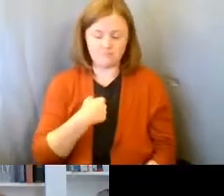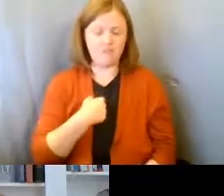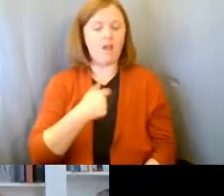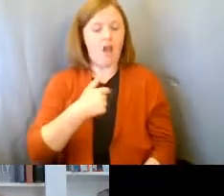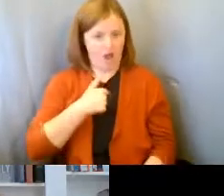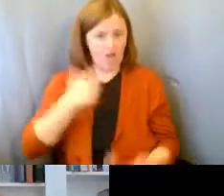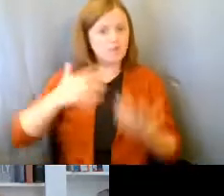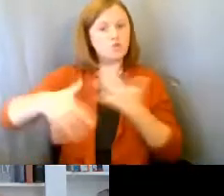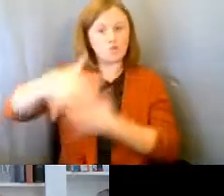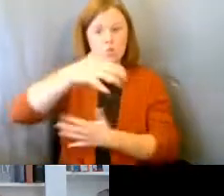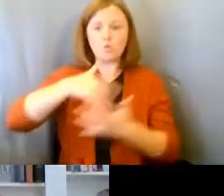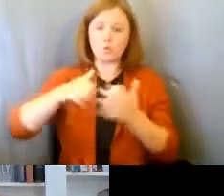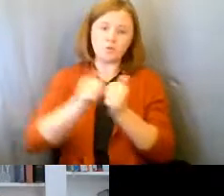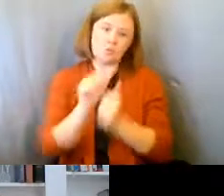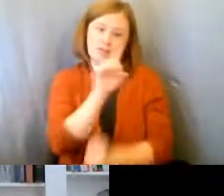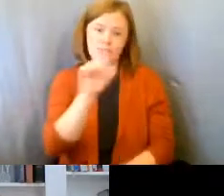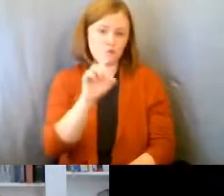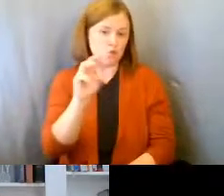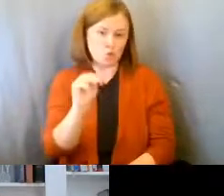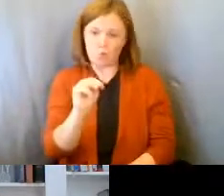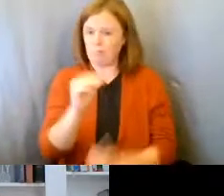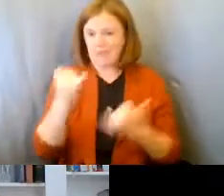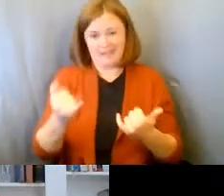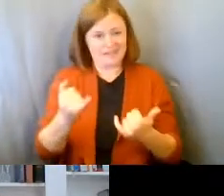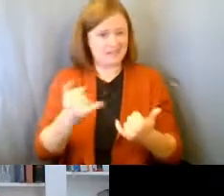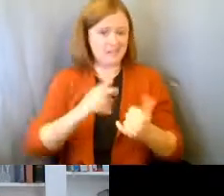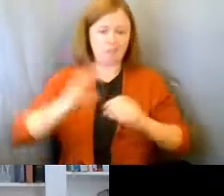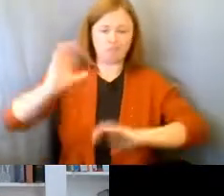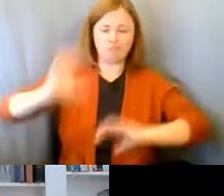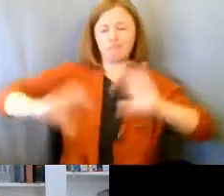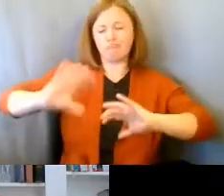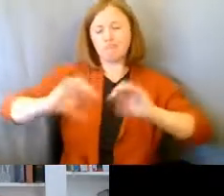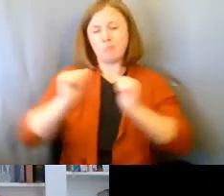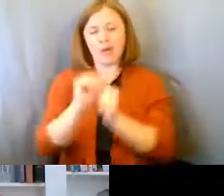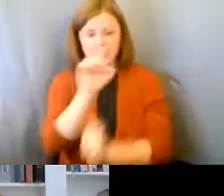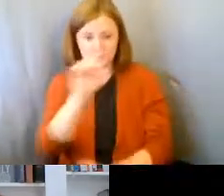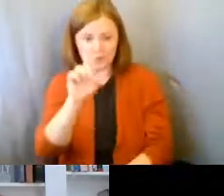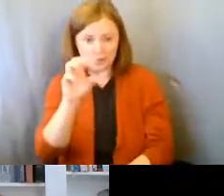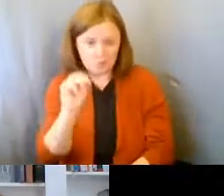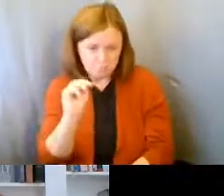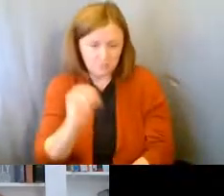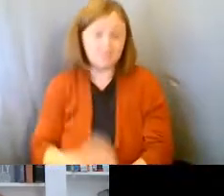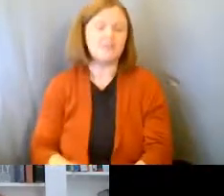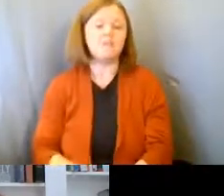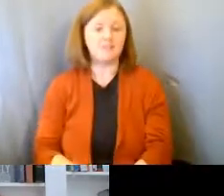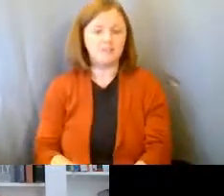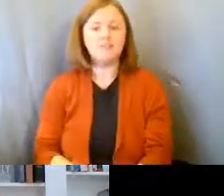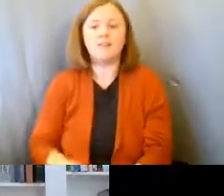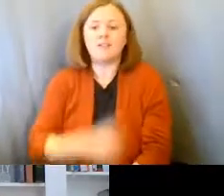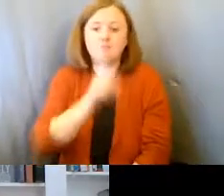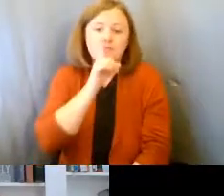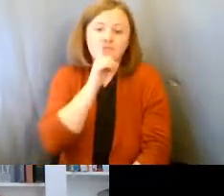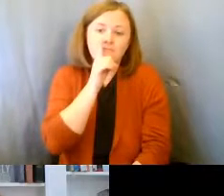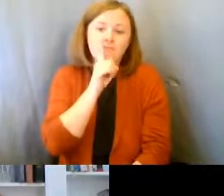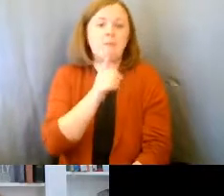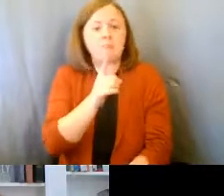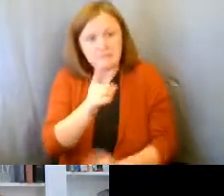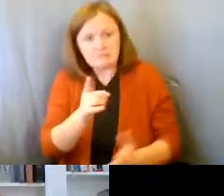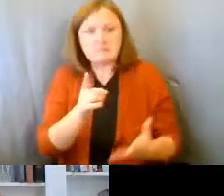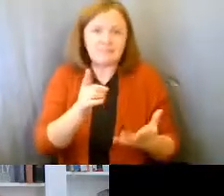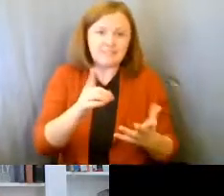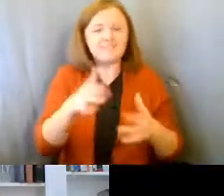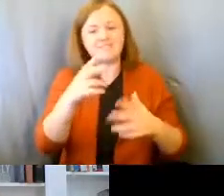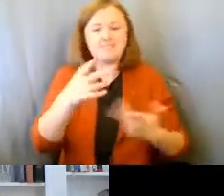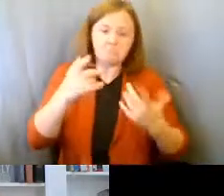I socialize a lot on zoom, just like this. Um, and it's a, it works to play